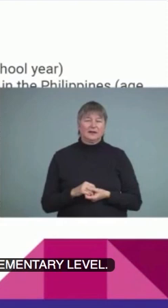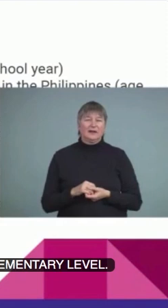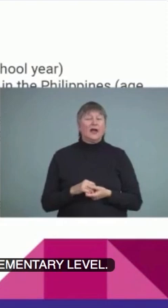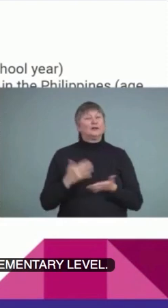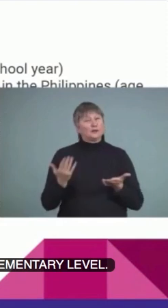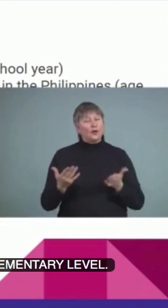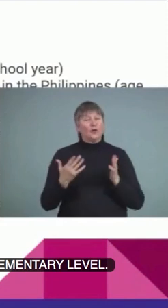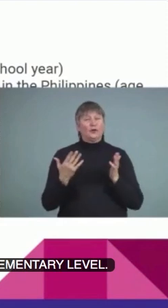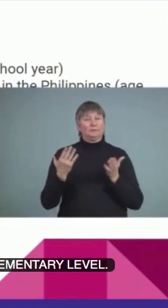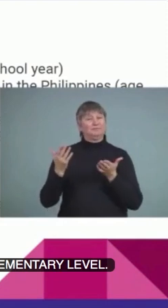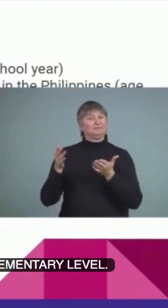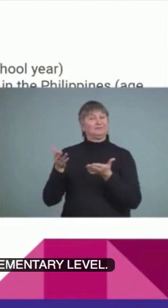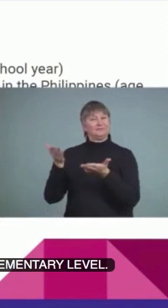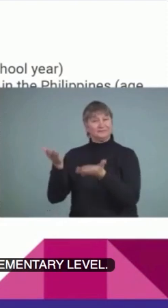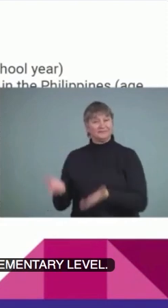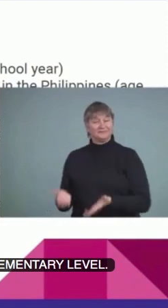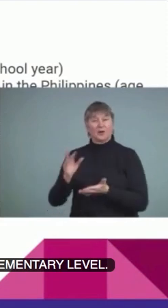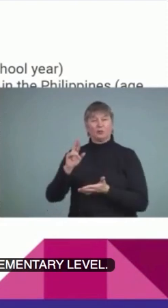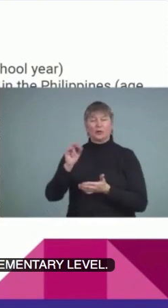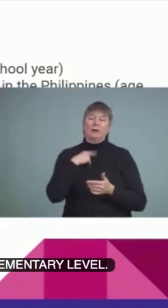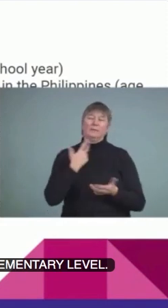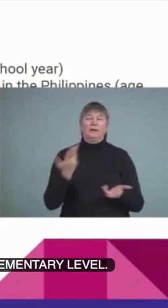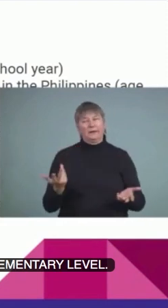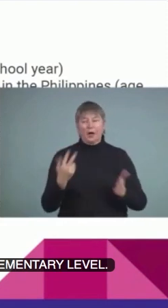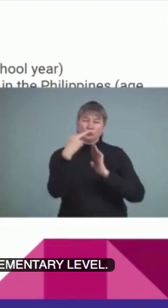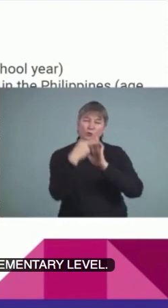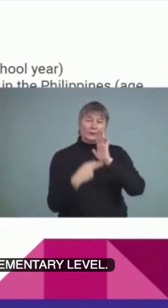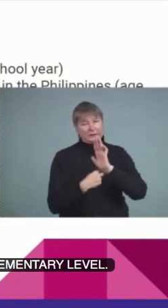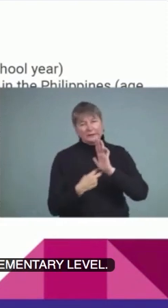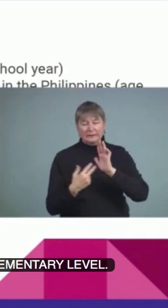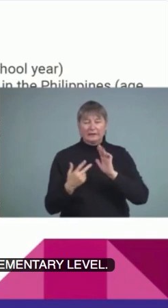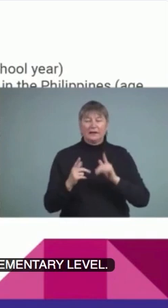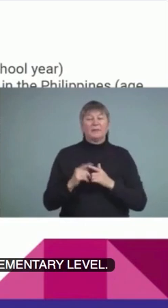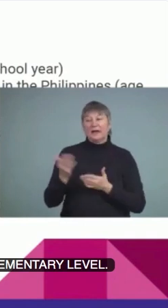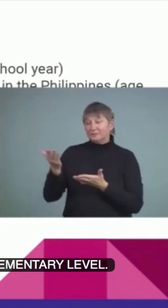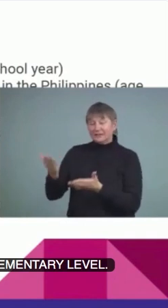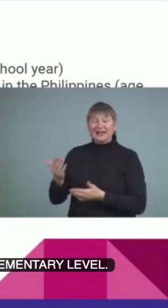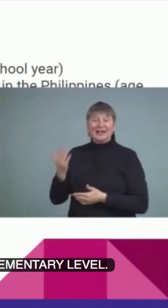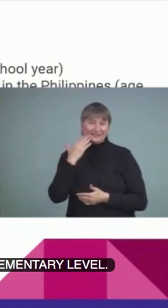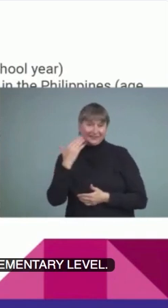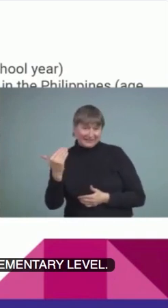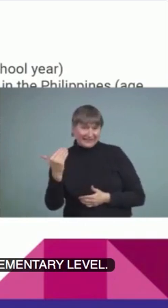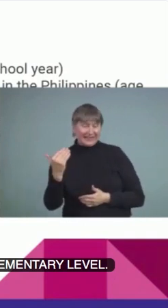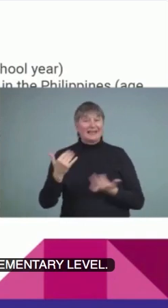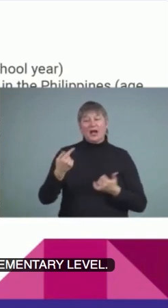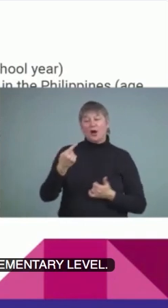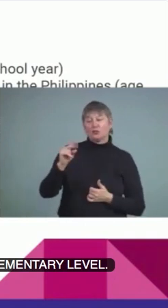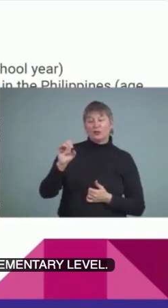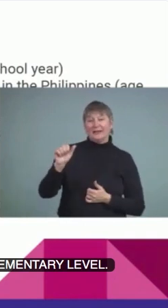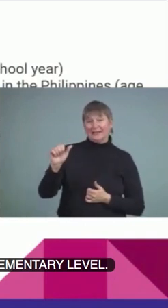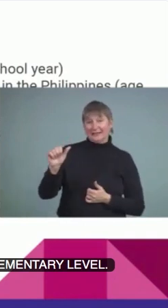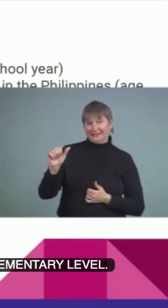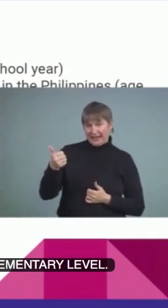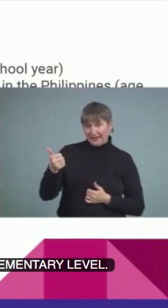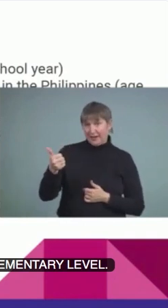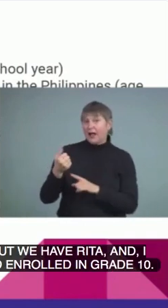and I mean I don't want to read from the slide, but she's 15 and enrolled in grade 10. She was programmed